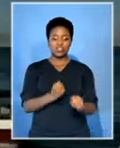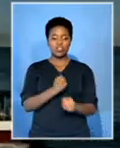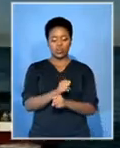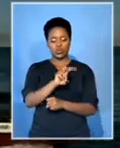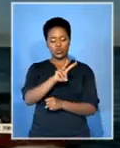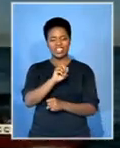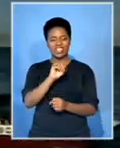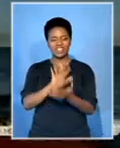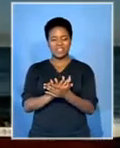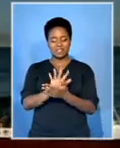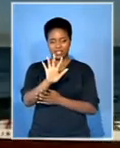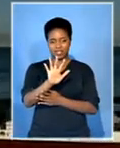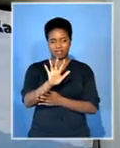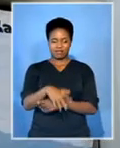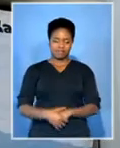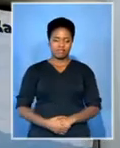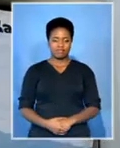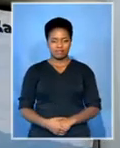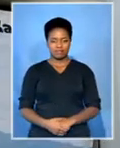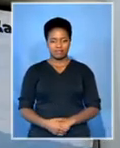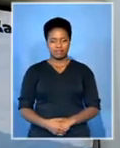No more to Solange, SABC News, Cape Town.